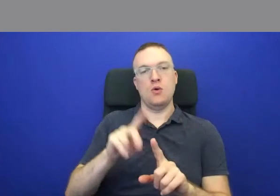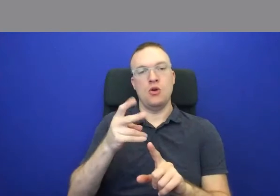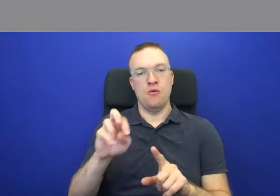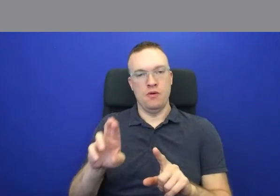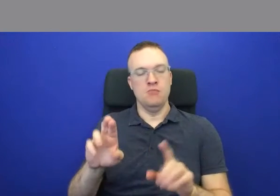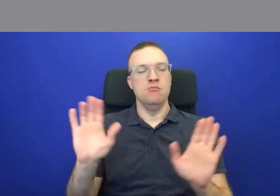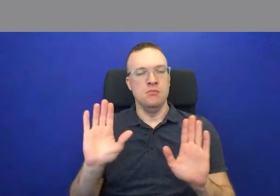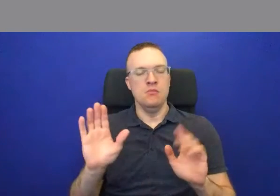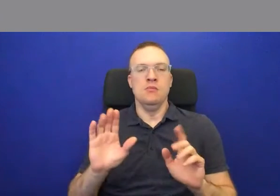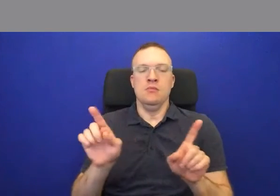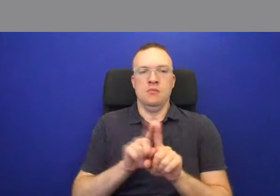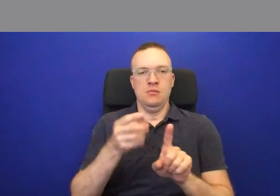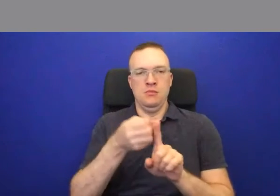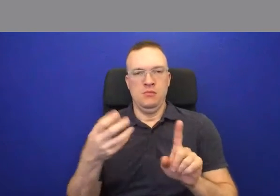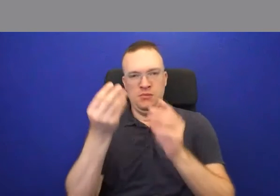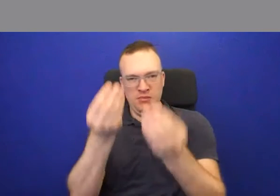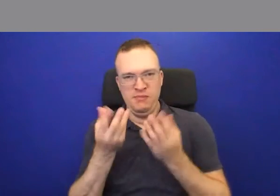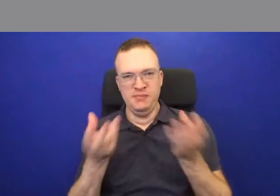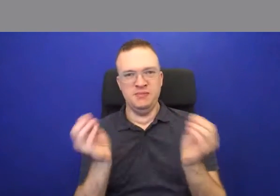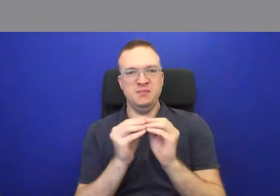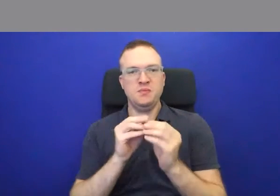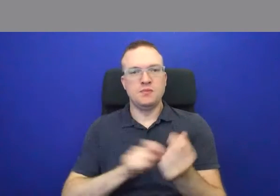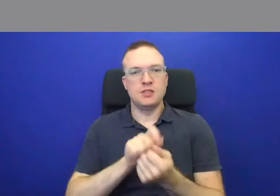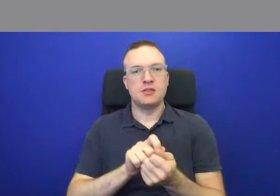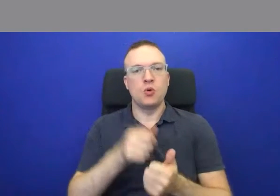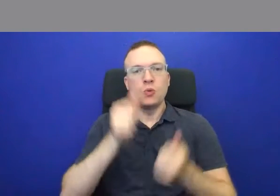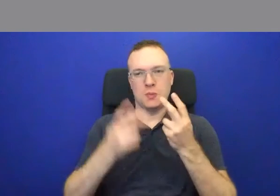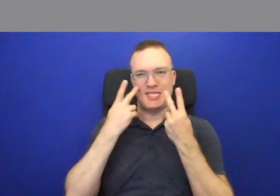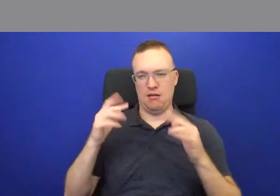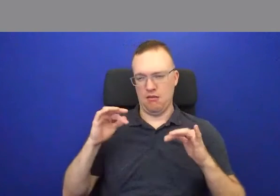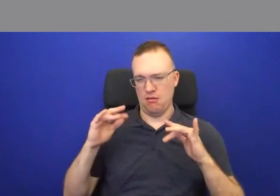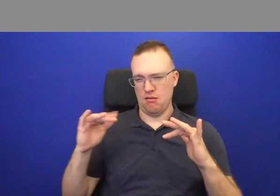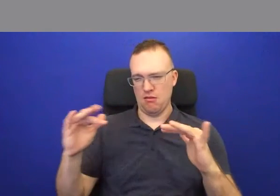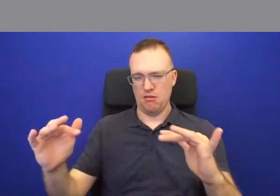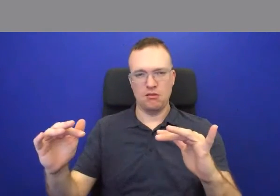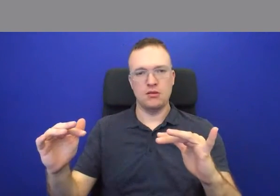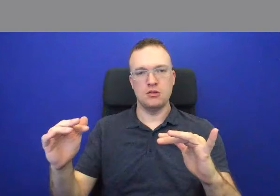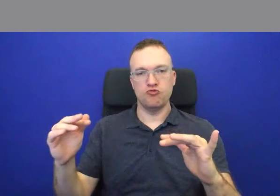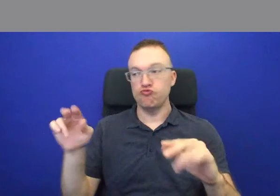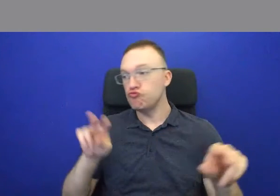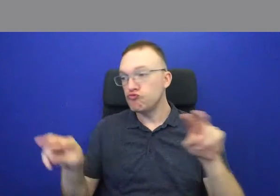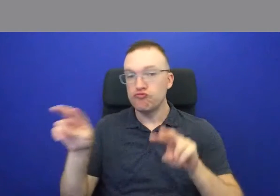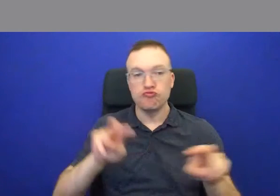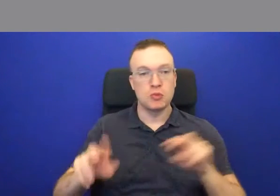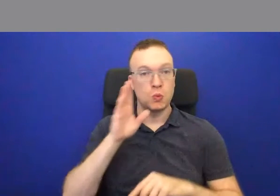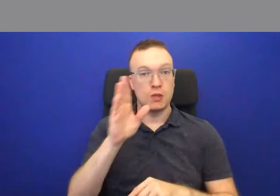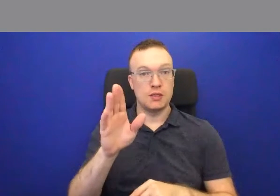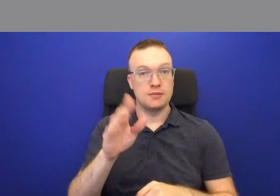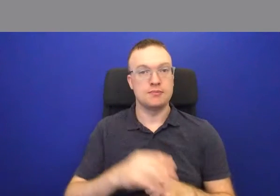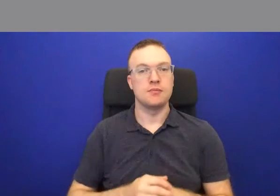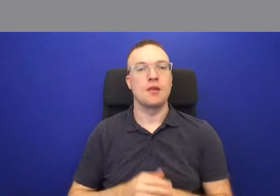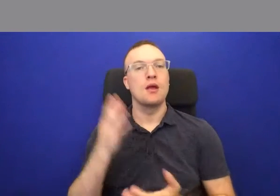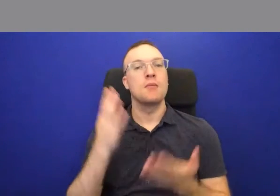also tells us exactly what we will pass on those three days. And perhaps a